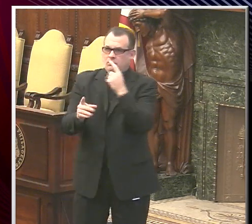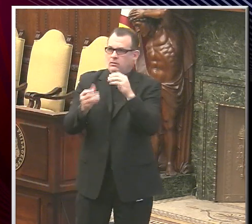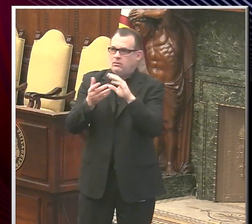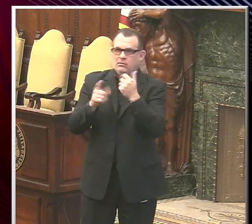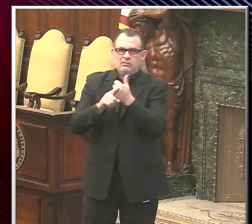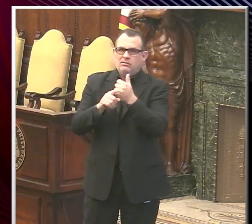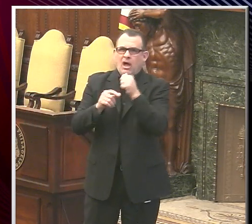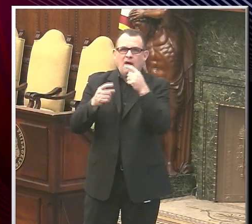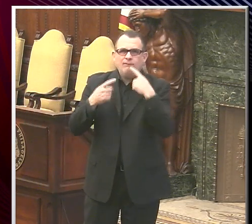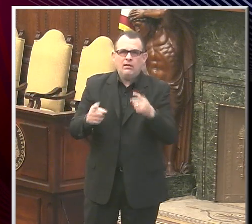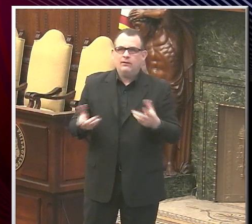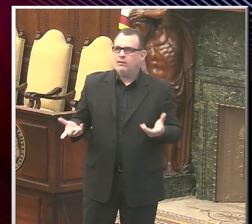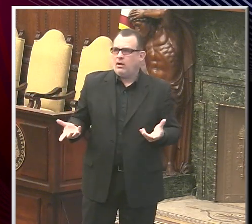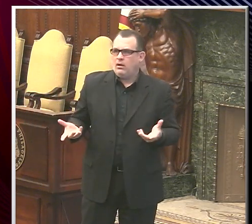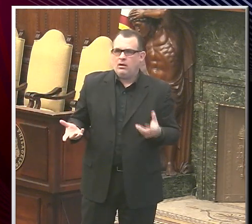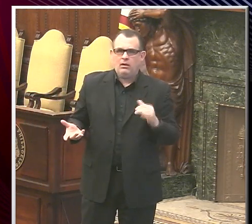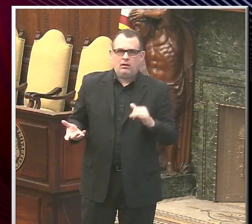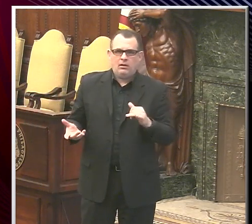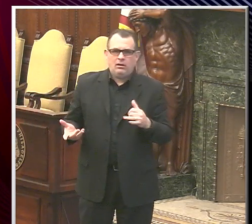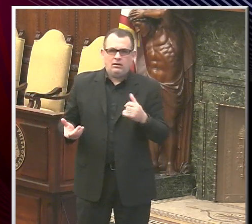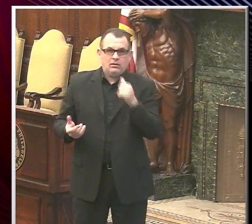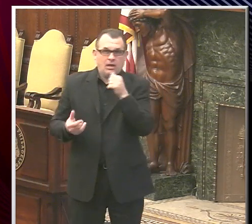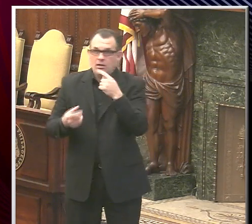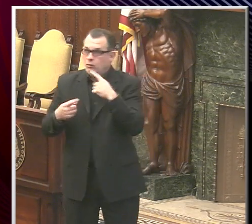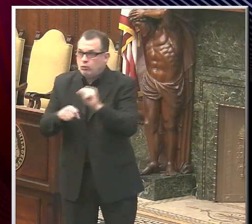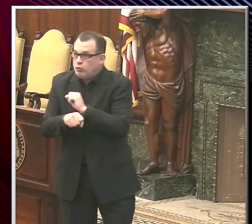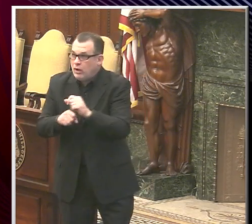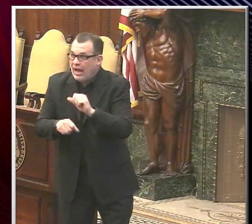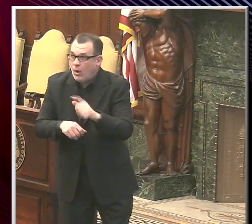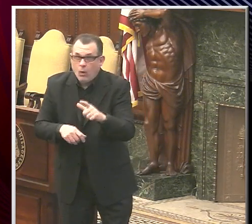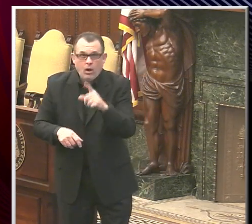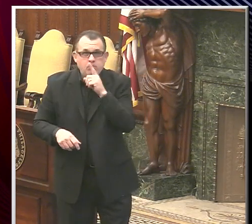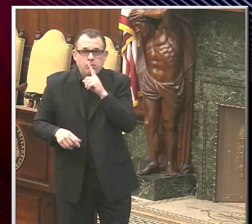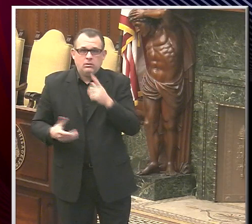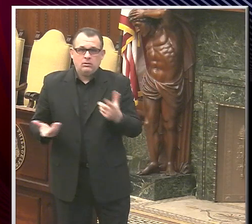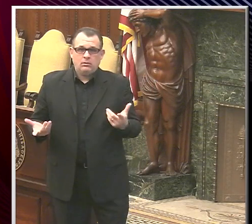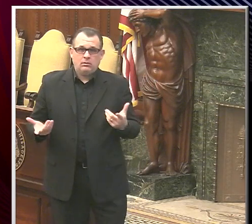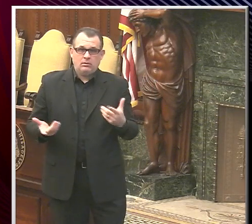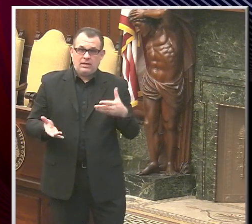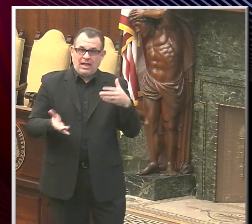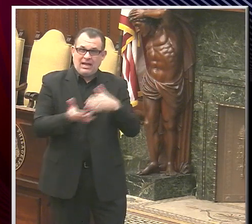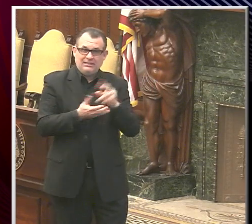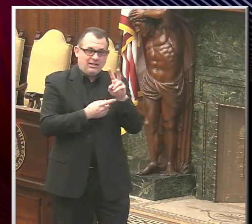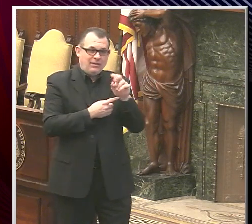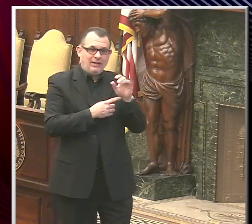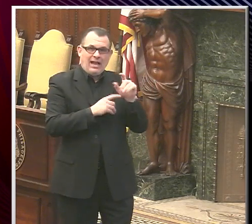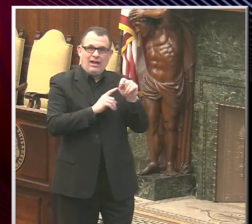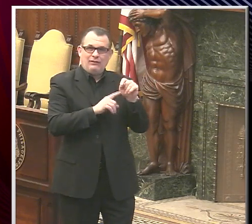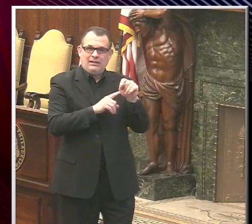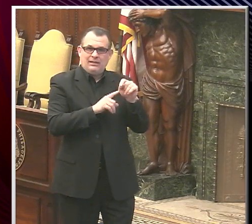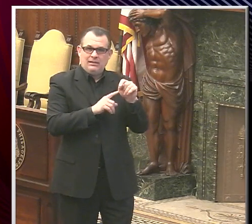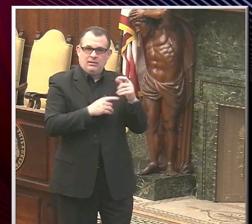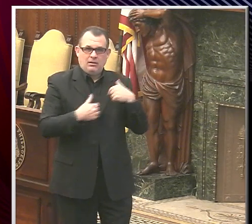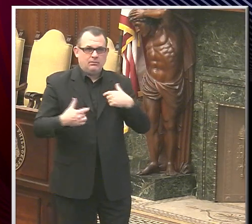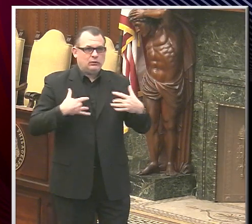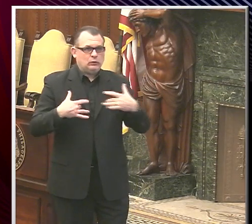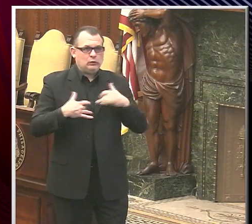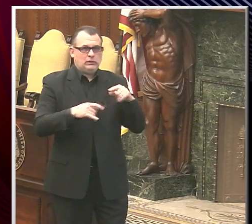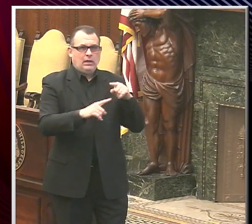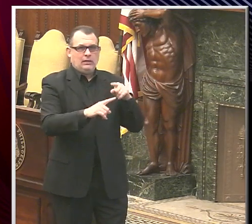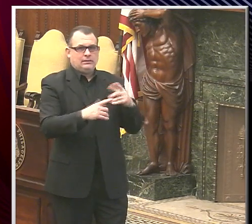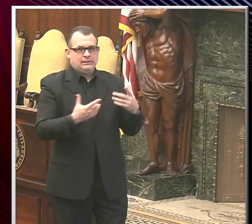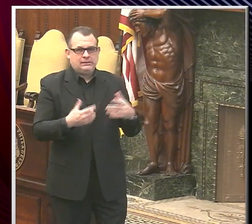AstraZeneca vaccine was ineffective against some of the variants there. So I am concerned about that. I think that's something we need to watch closely.